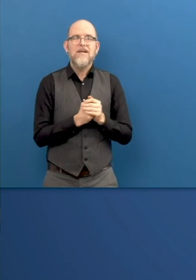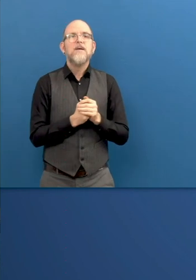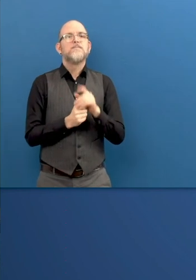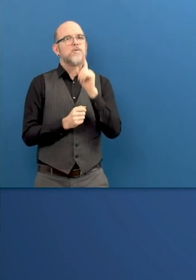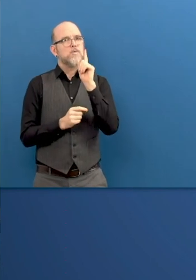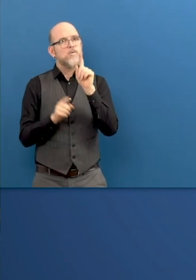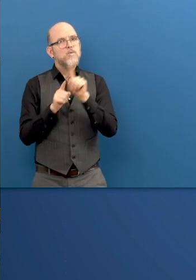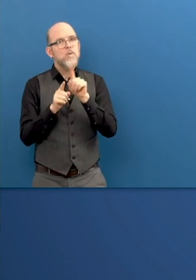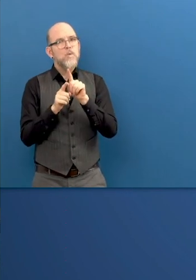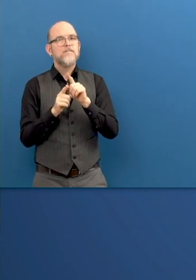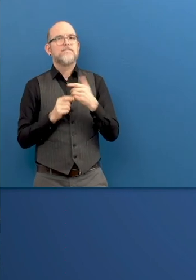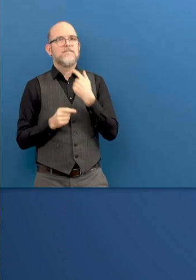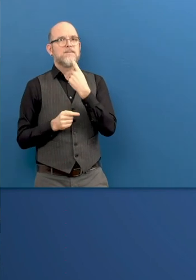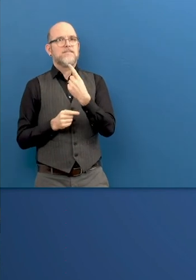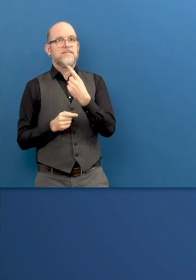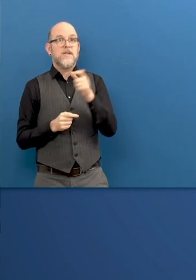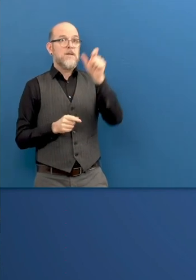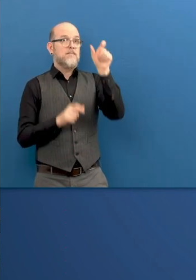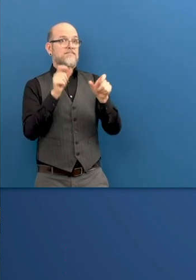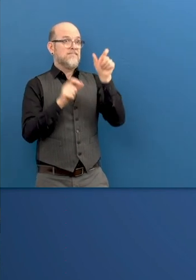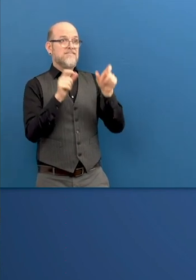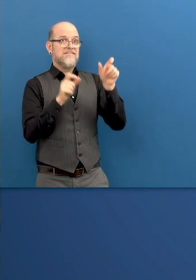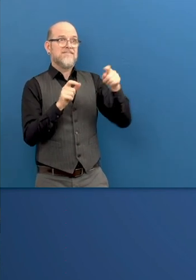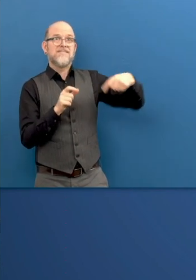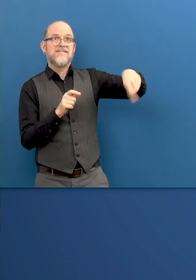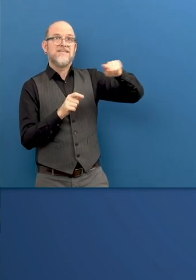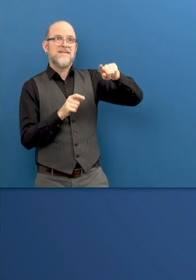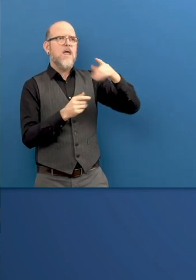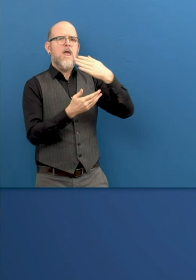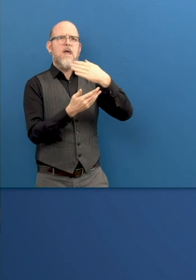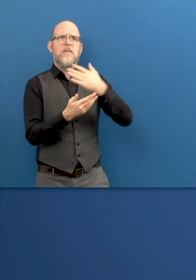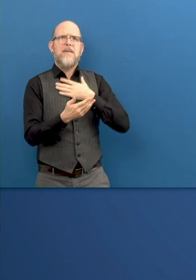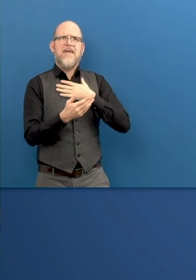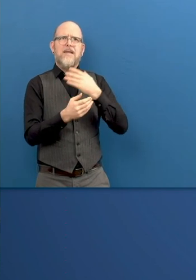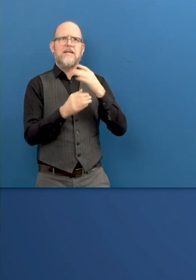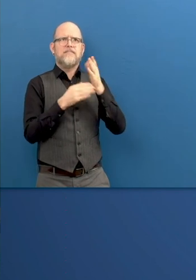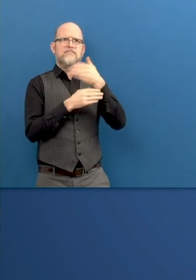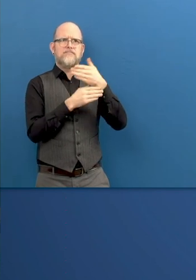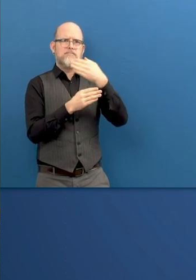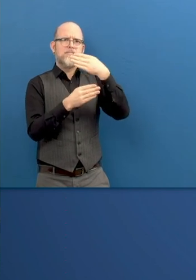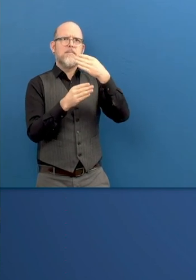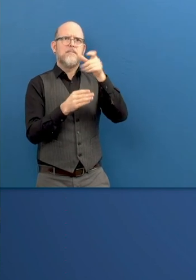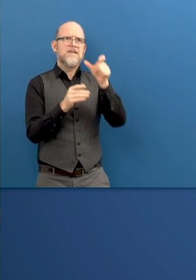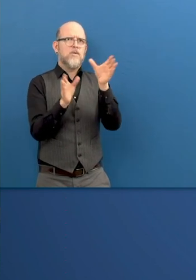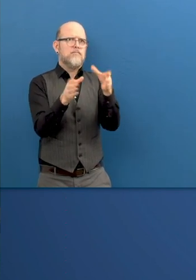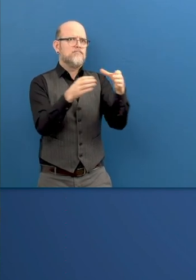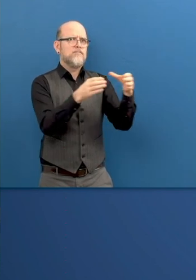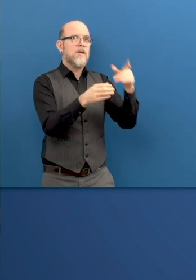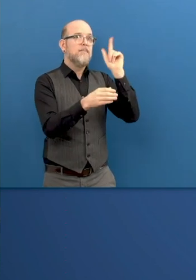in the market, who are looking for talent in the market. And then, we need to explain to them that they can also look for